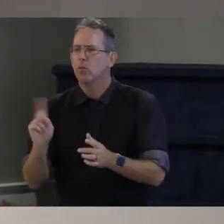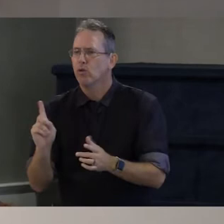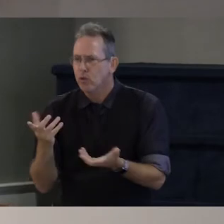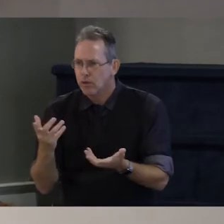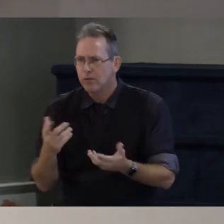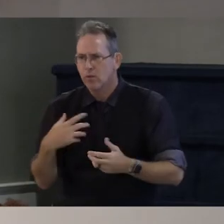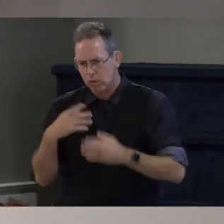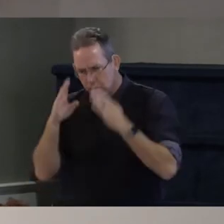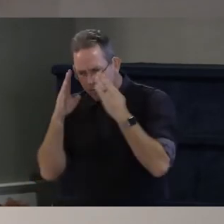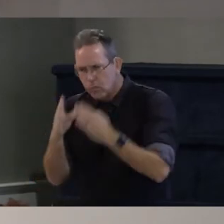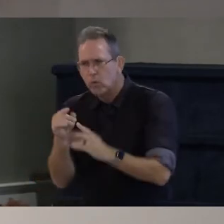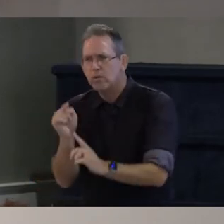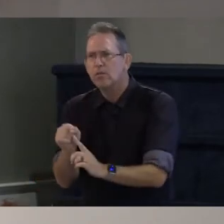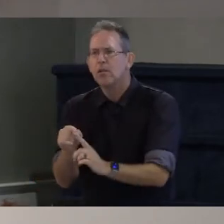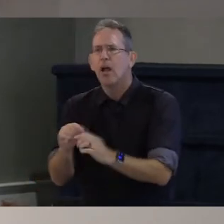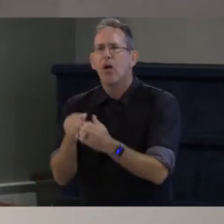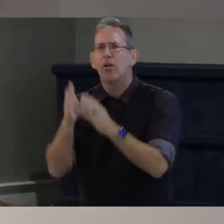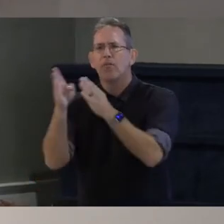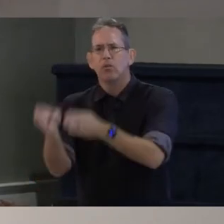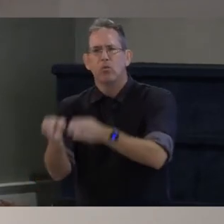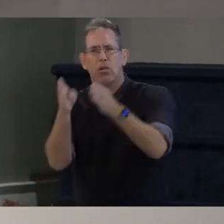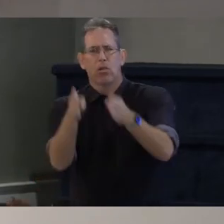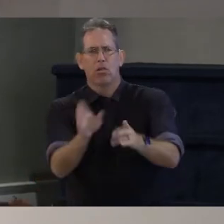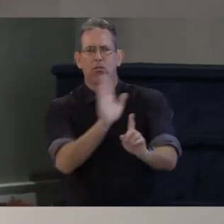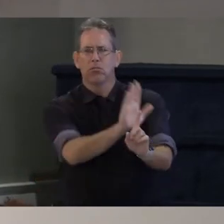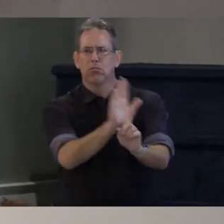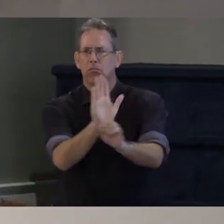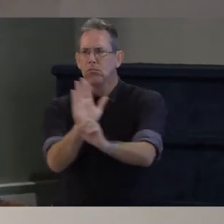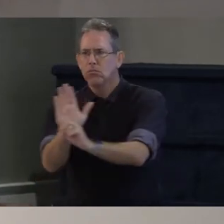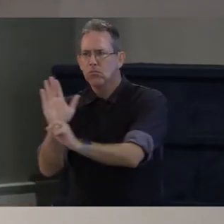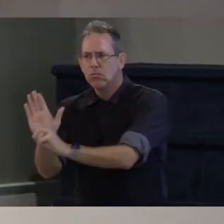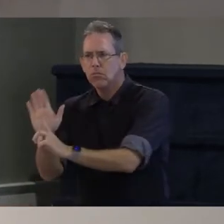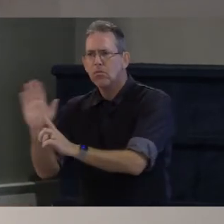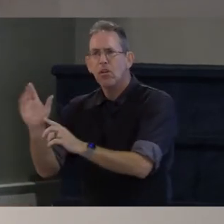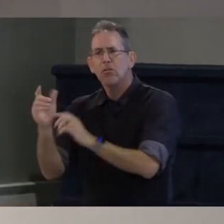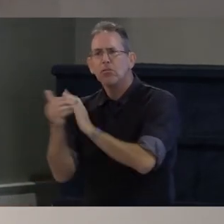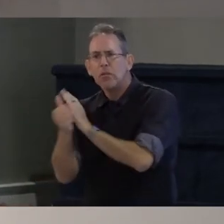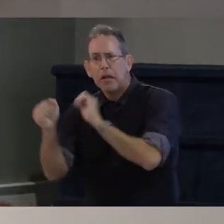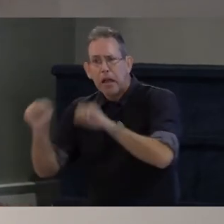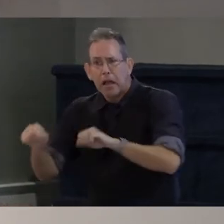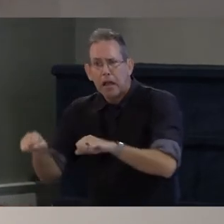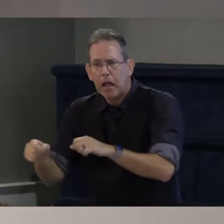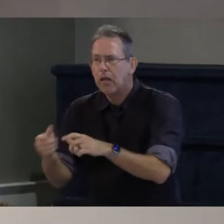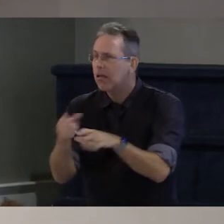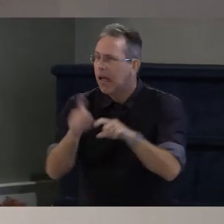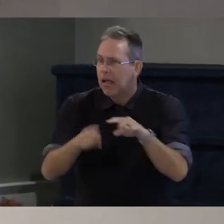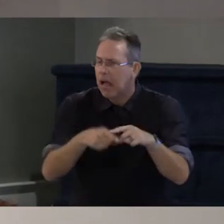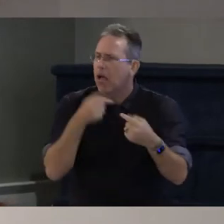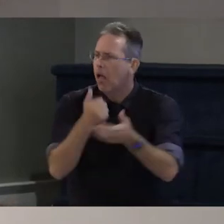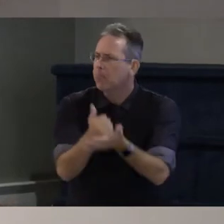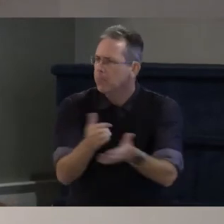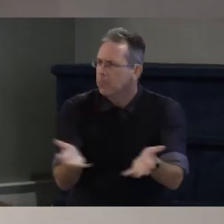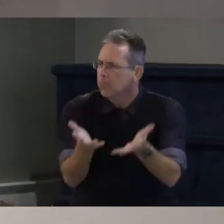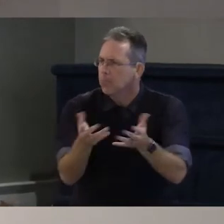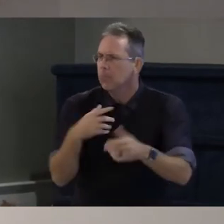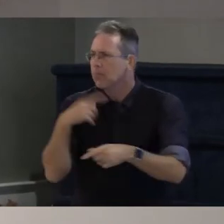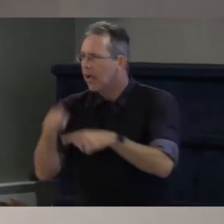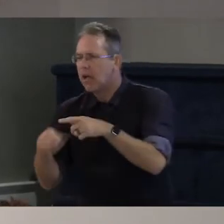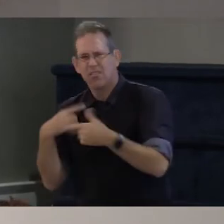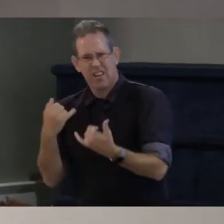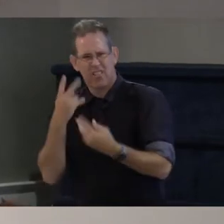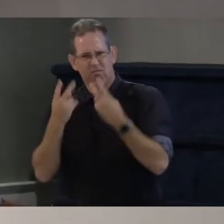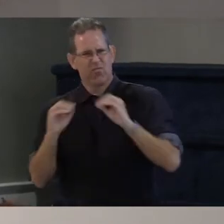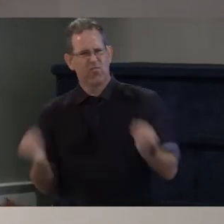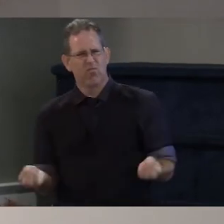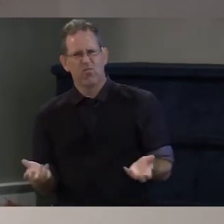on an individual's interests and gifts and I don't think we have that in our current education system and I think that applies to whether you're